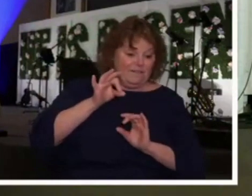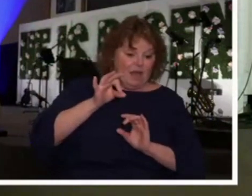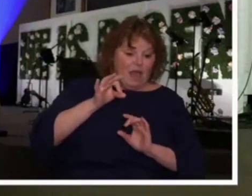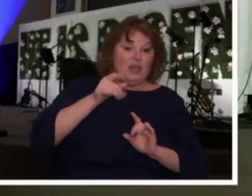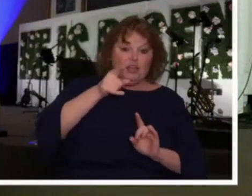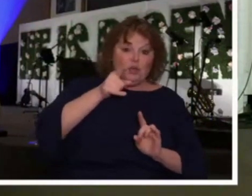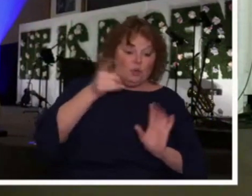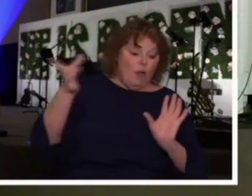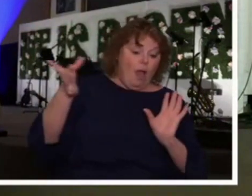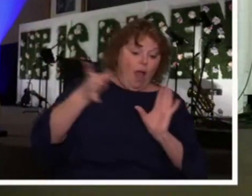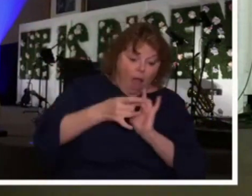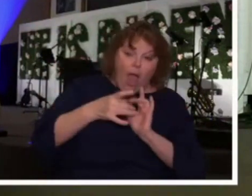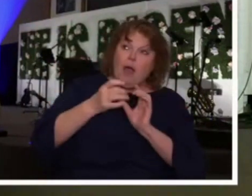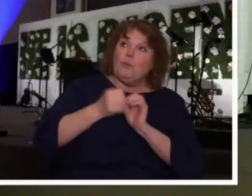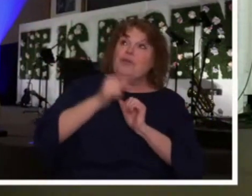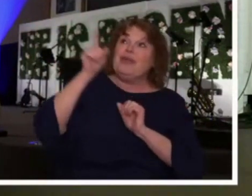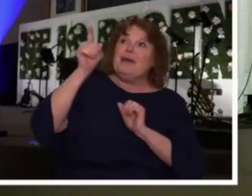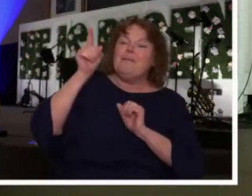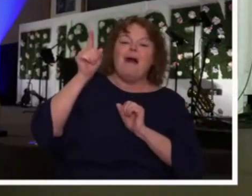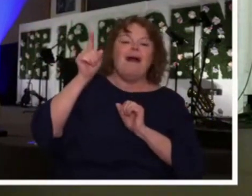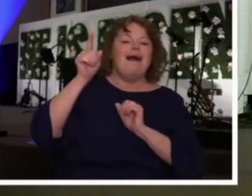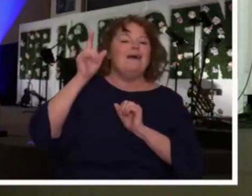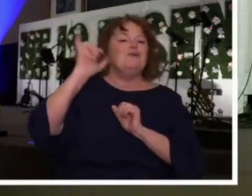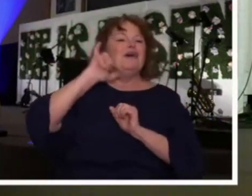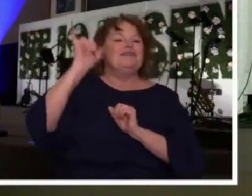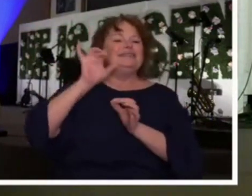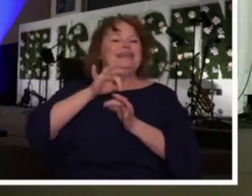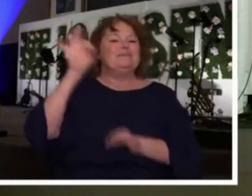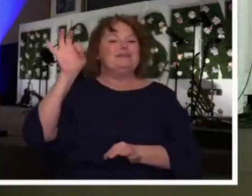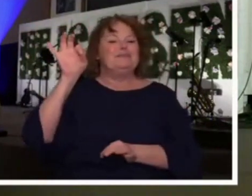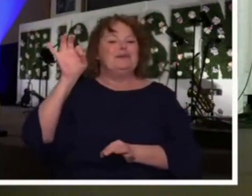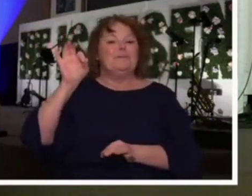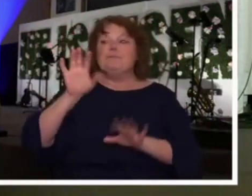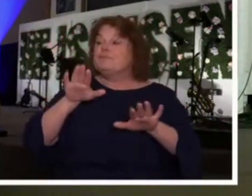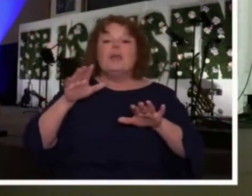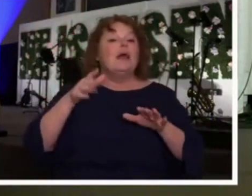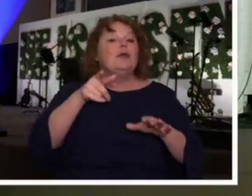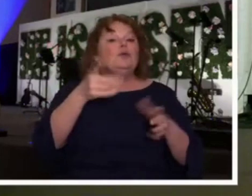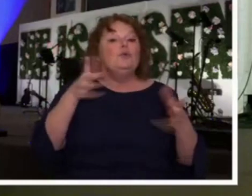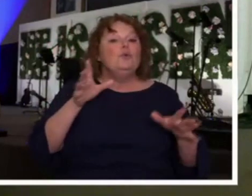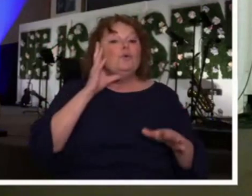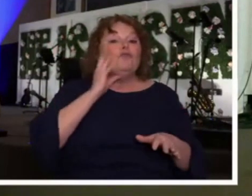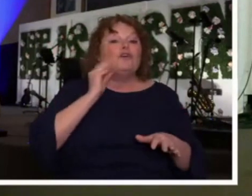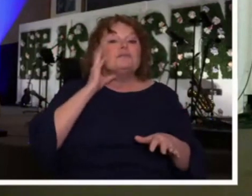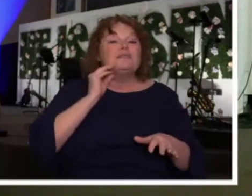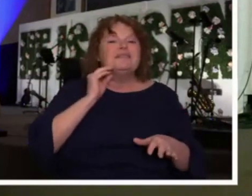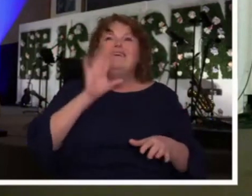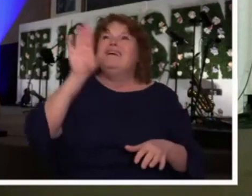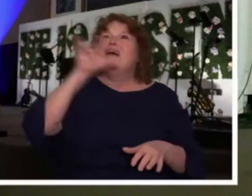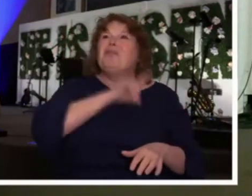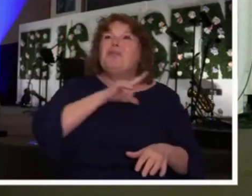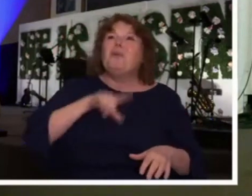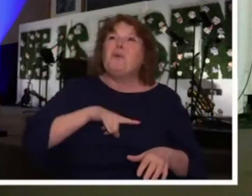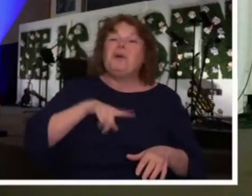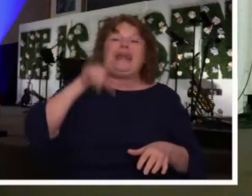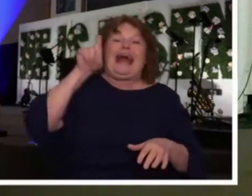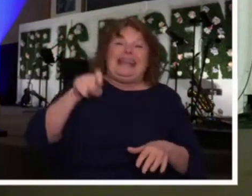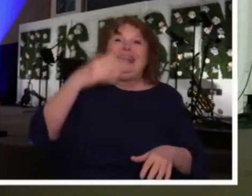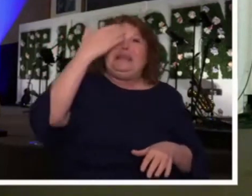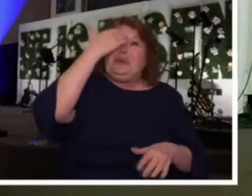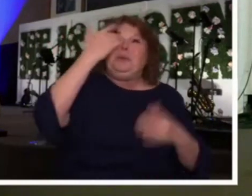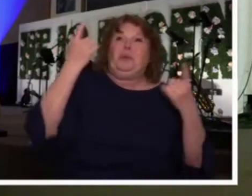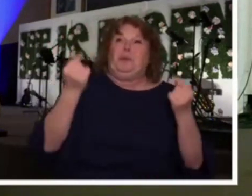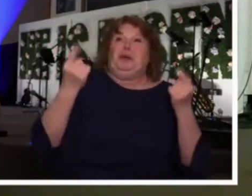one with Him in spirit. Have any of you ever said, Lord, I need to know what to do right now? Have any of you ever been in a situation where